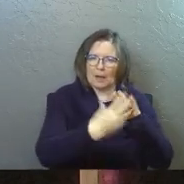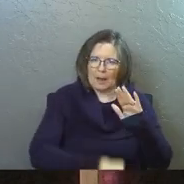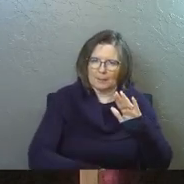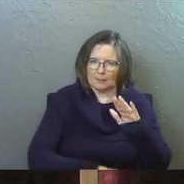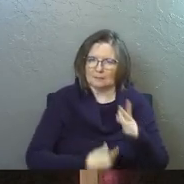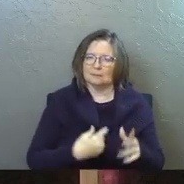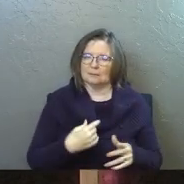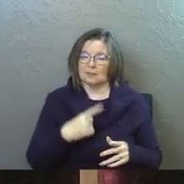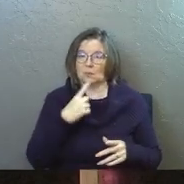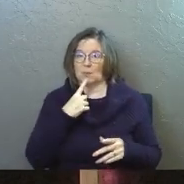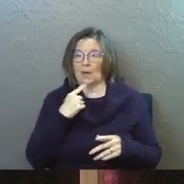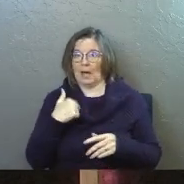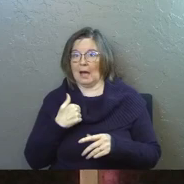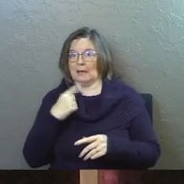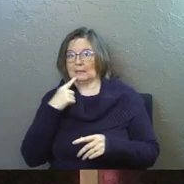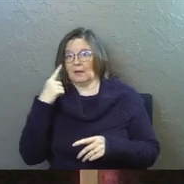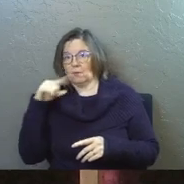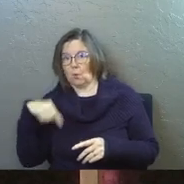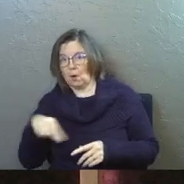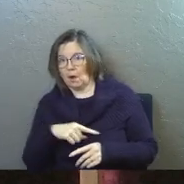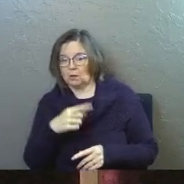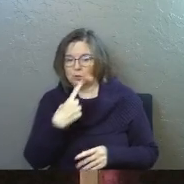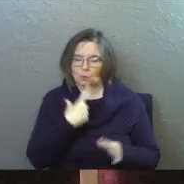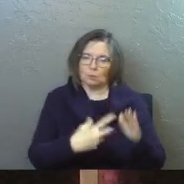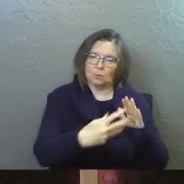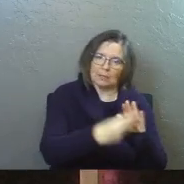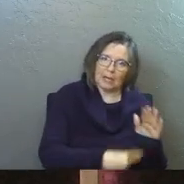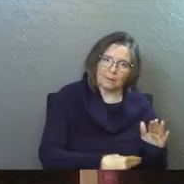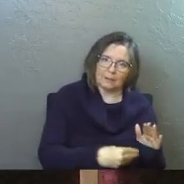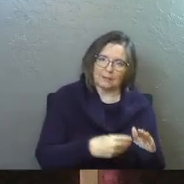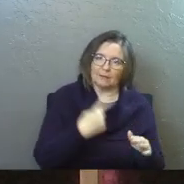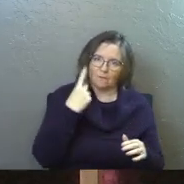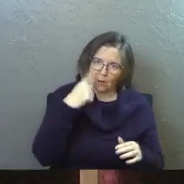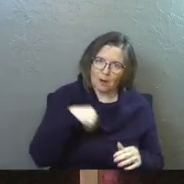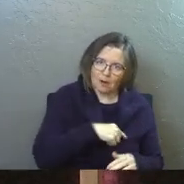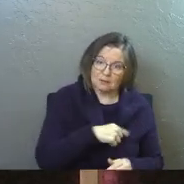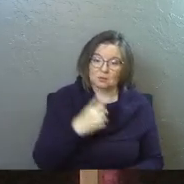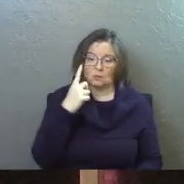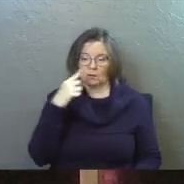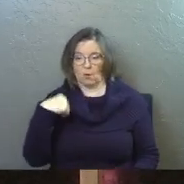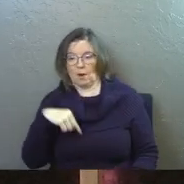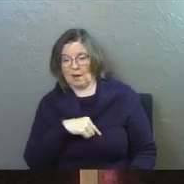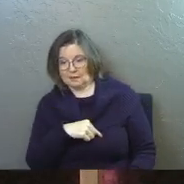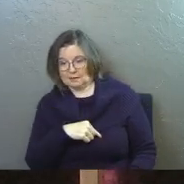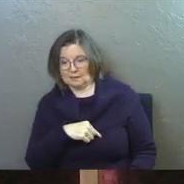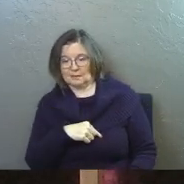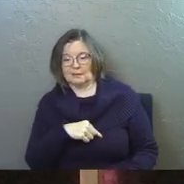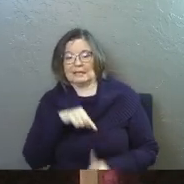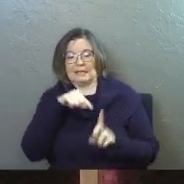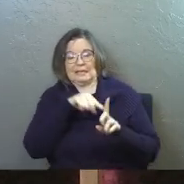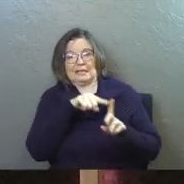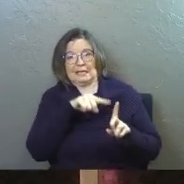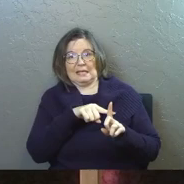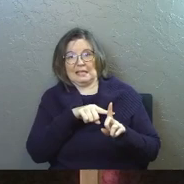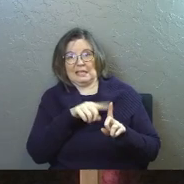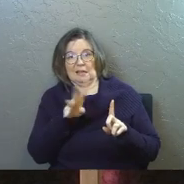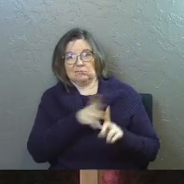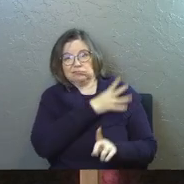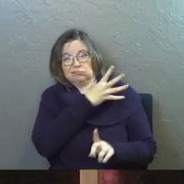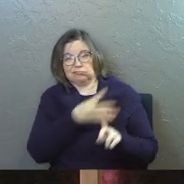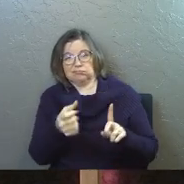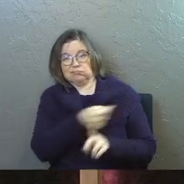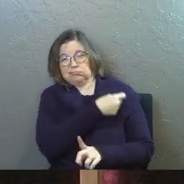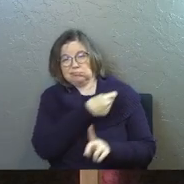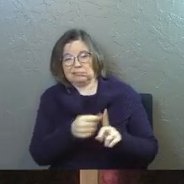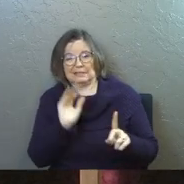church traditions where you repeated words together, we're going to do it just a little bit. You're welcome for us. He was so disfigured.